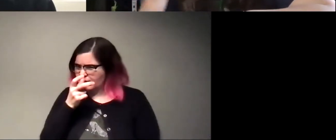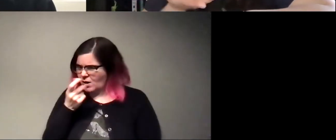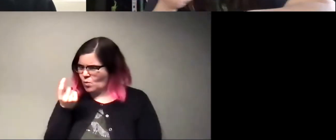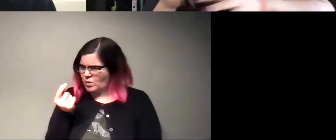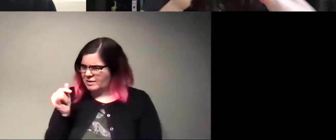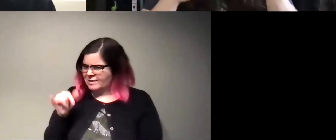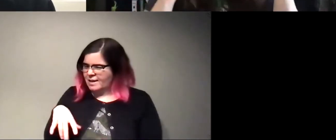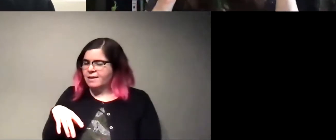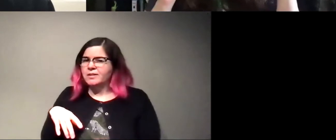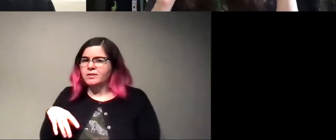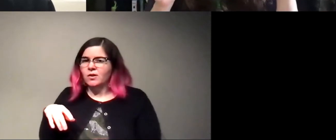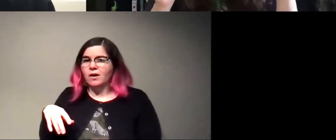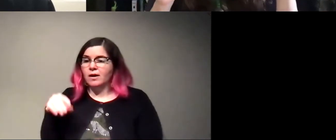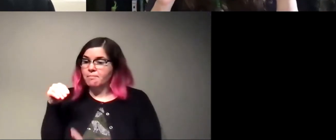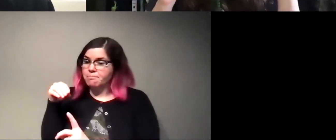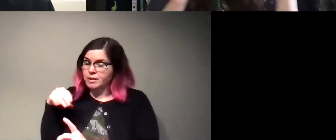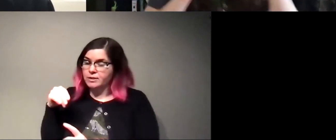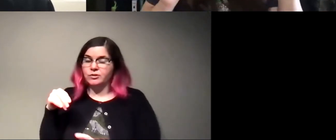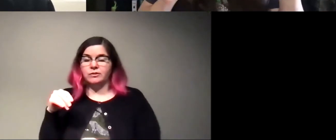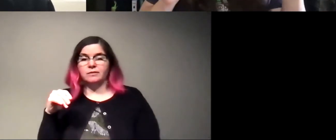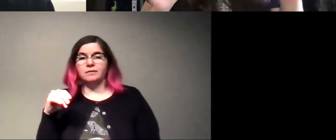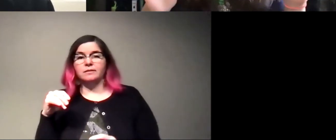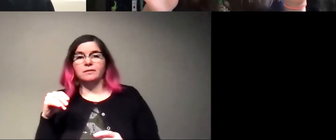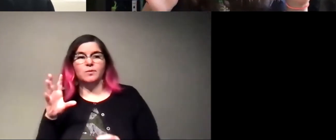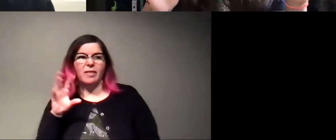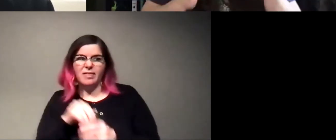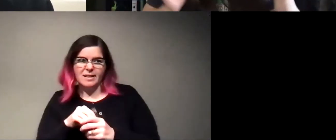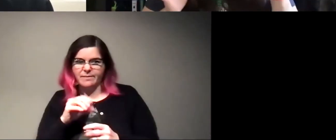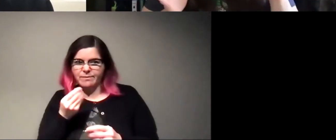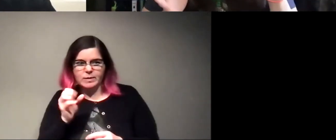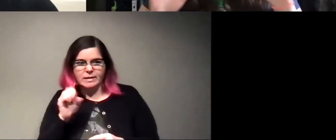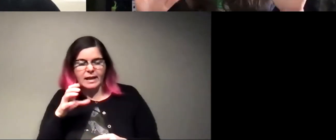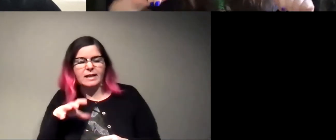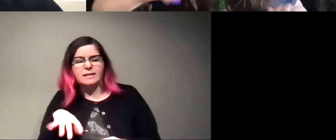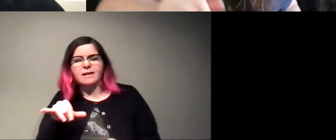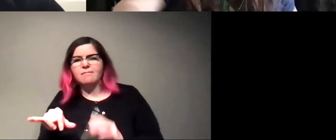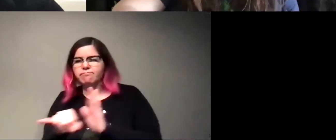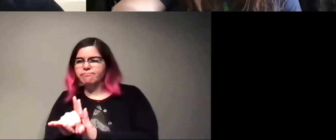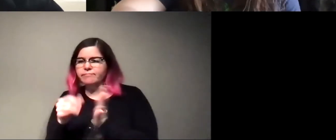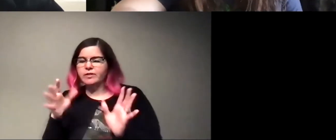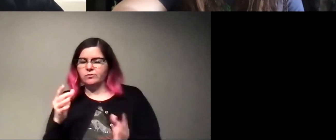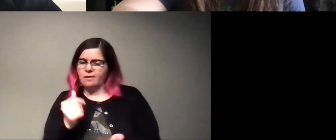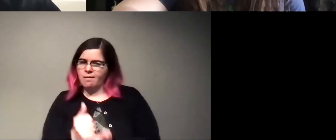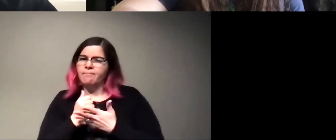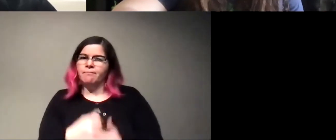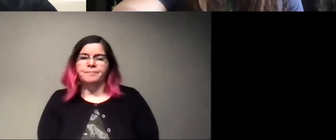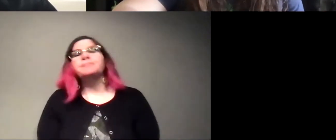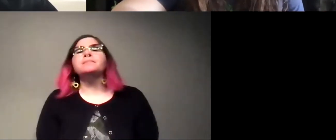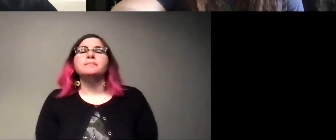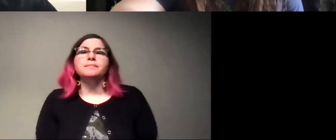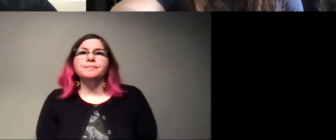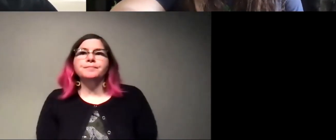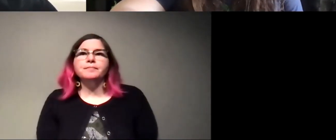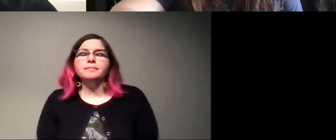is this? And so I go on iNaturalist and within seconds, I can find out what it is. It's so, so helpful. All right.